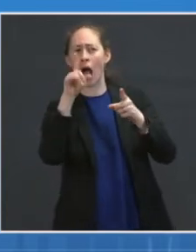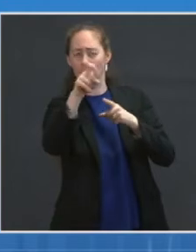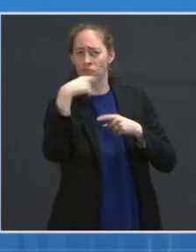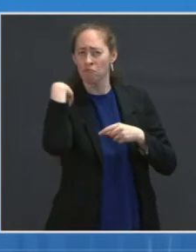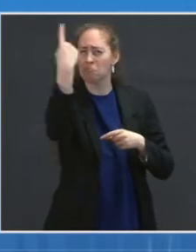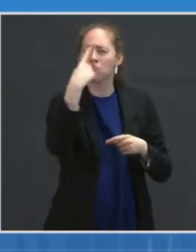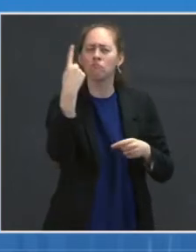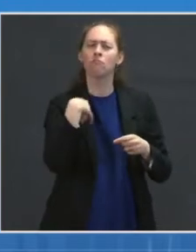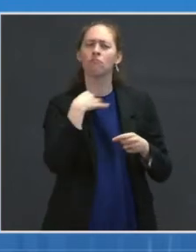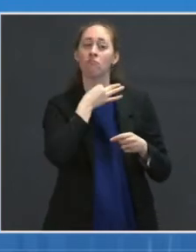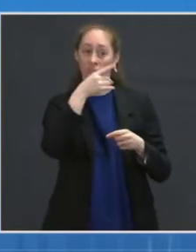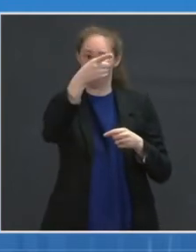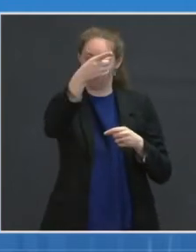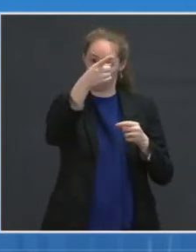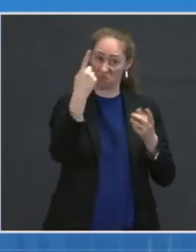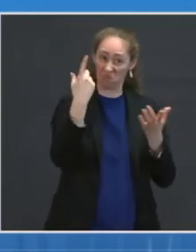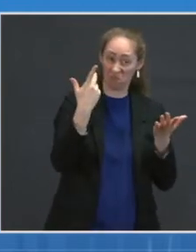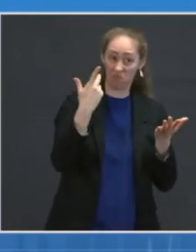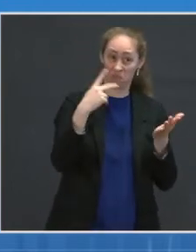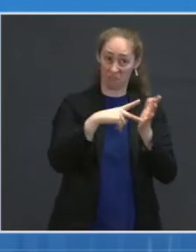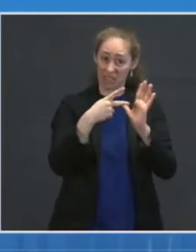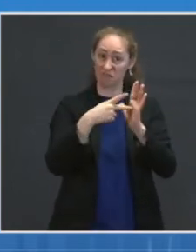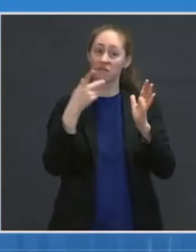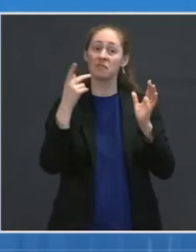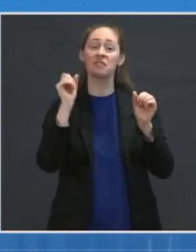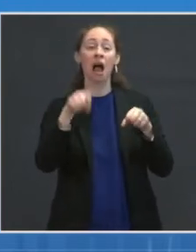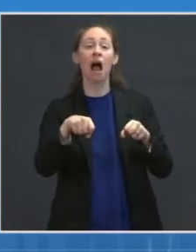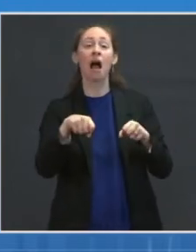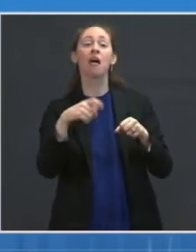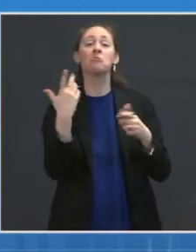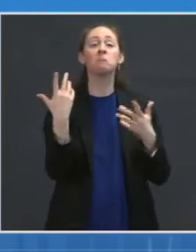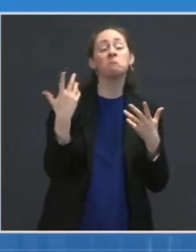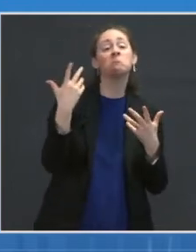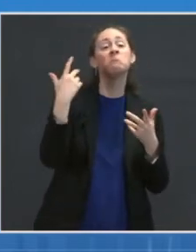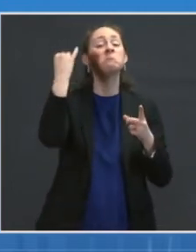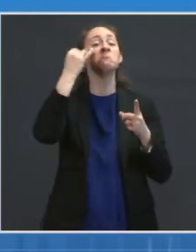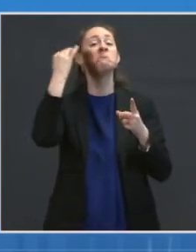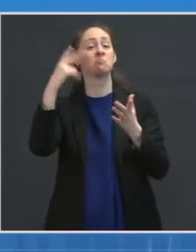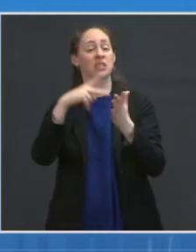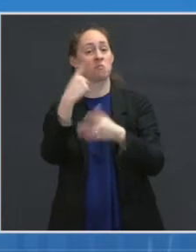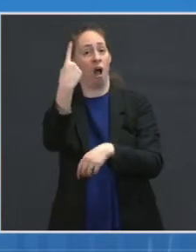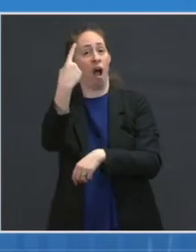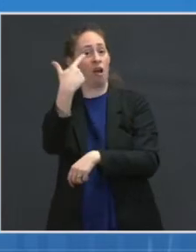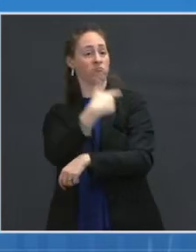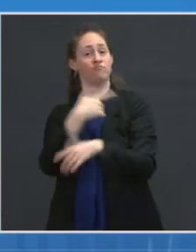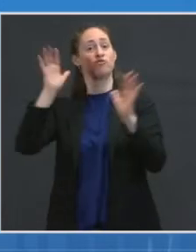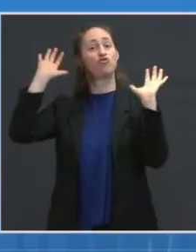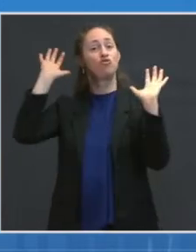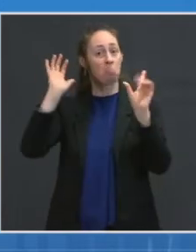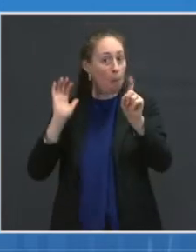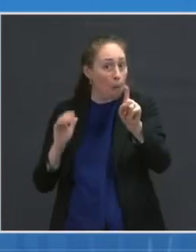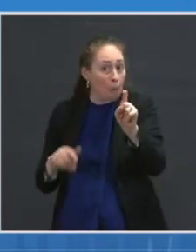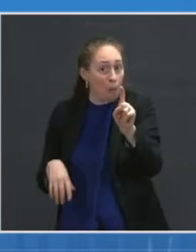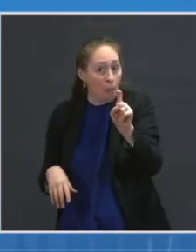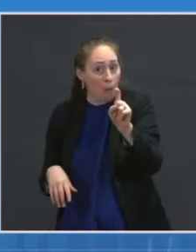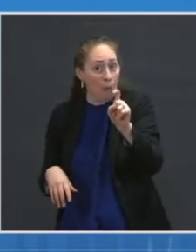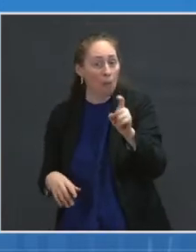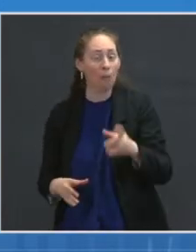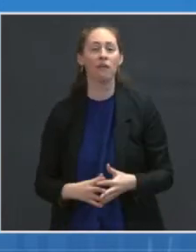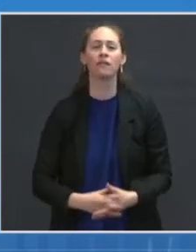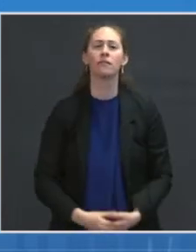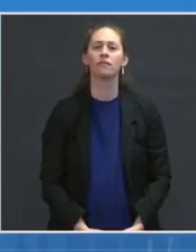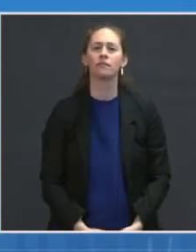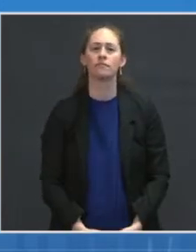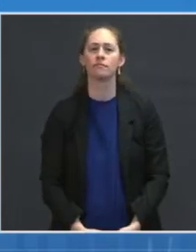the mRNA vaccines might end up being effective. Well, if you're referring to the mRNA